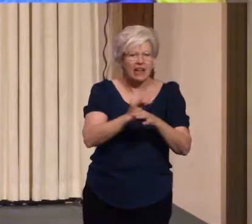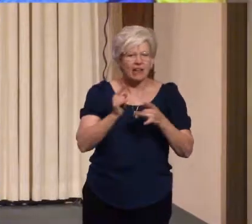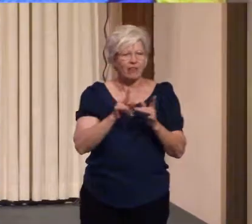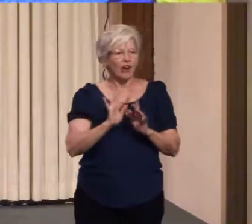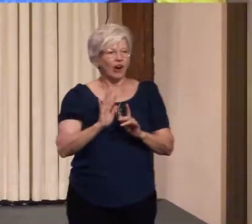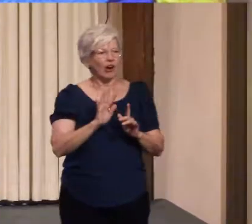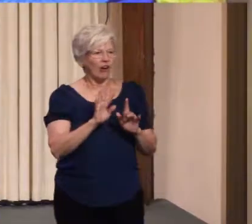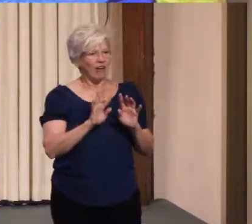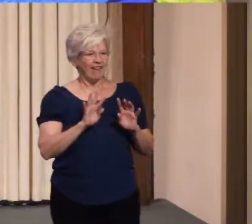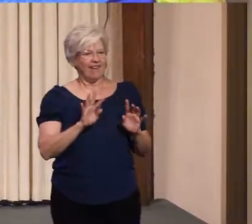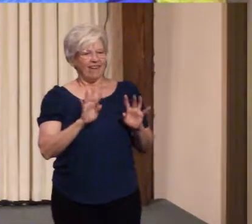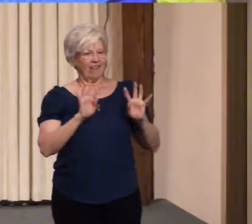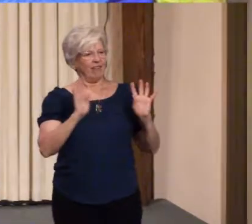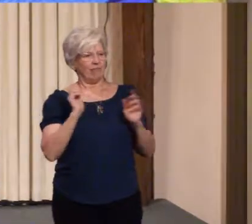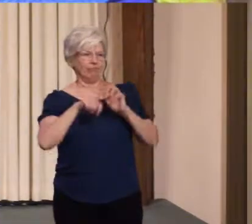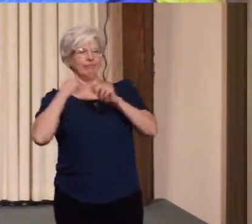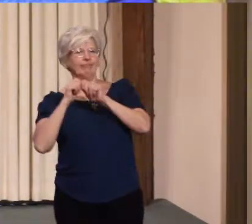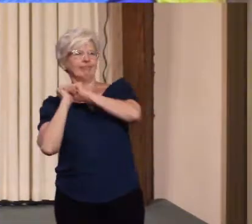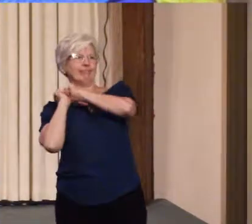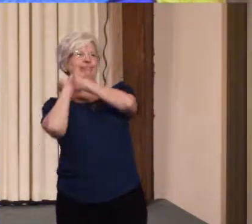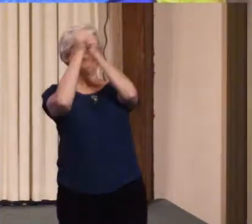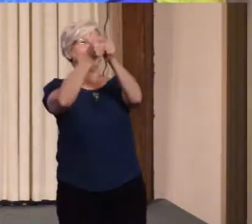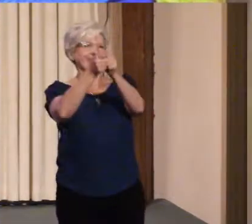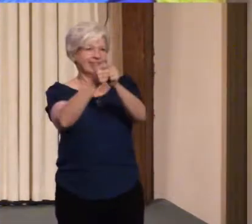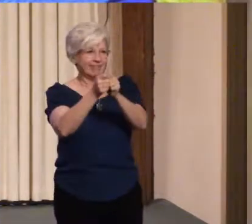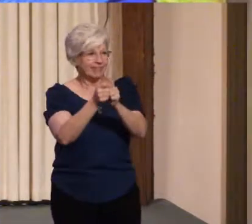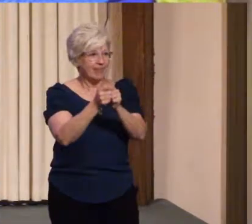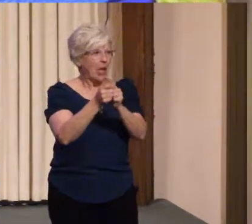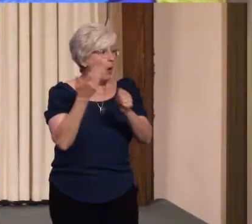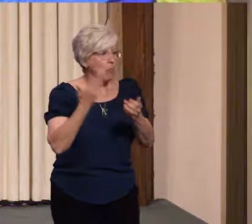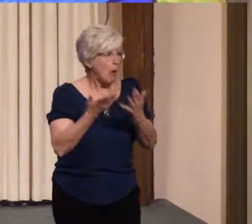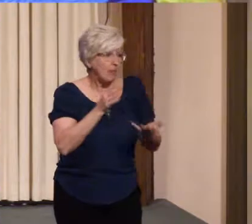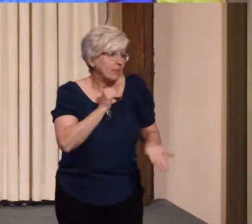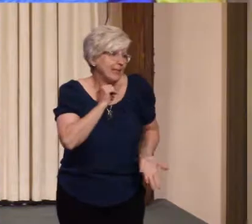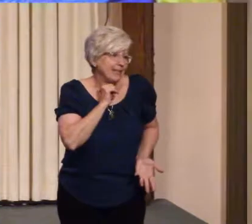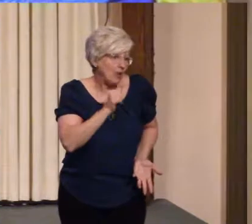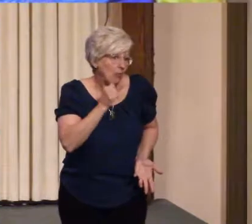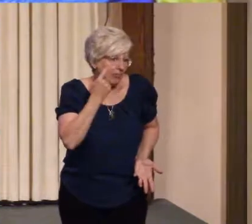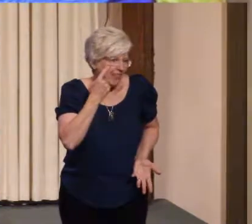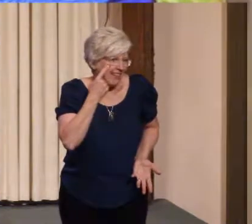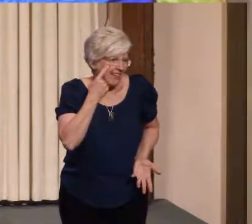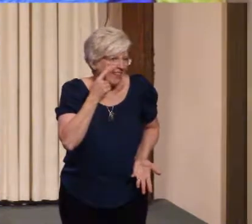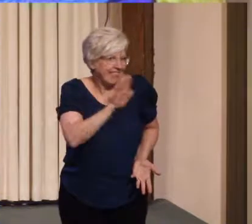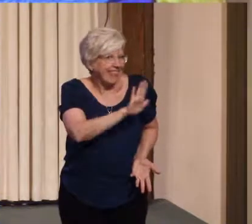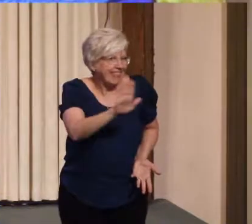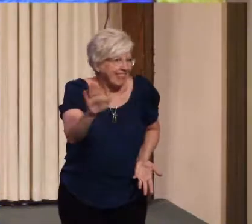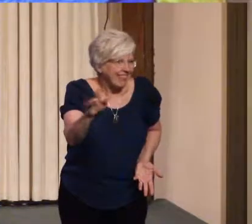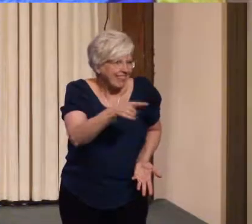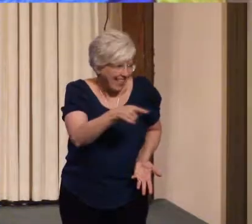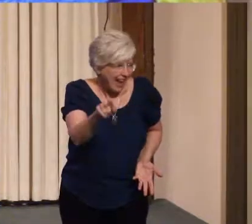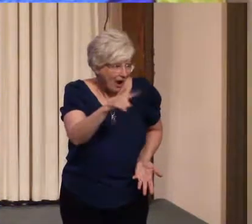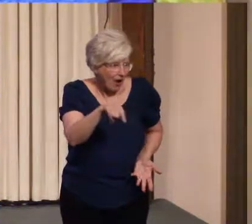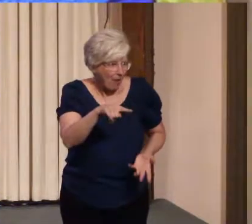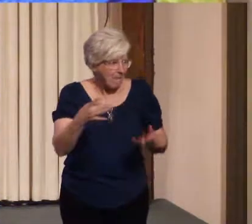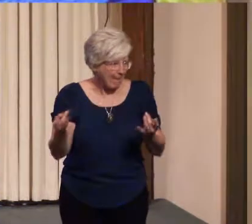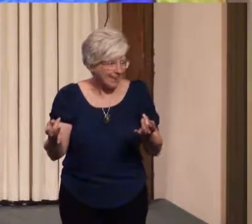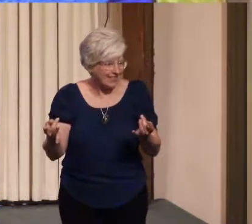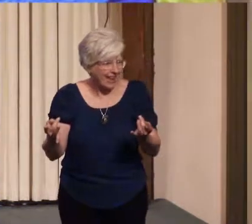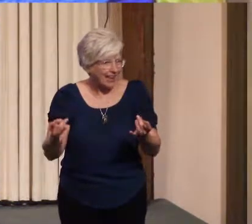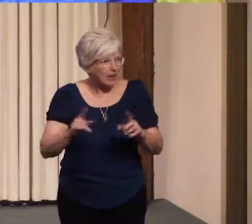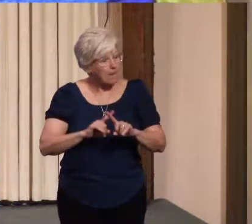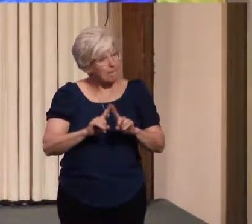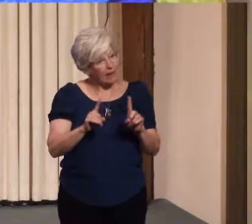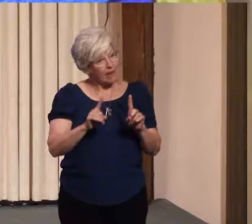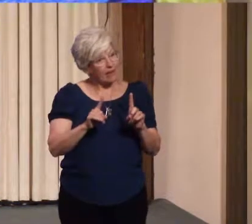who are throwing a line in the water probably don't think of themselves as going to meditate but